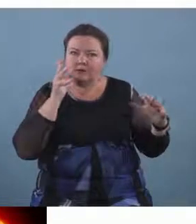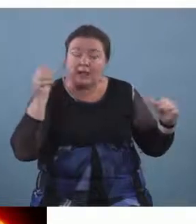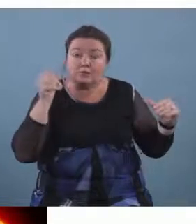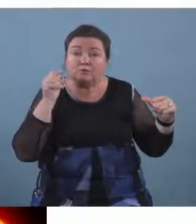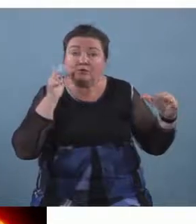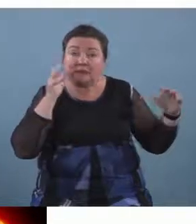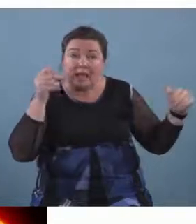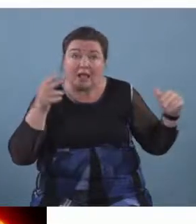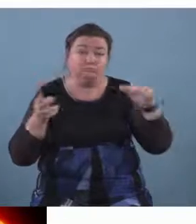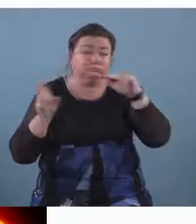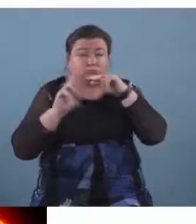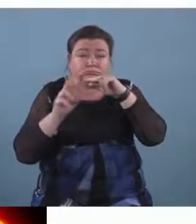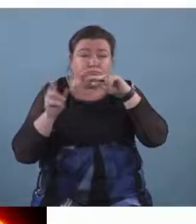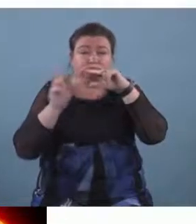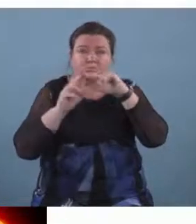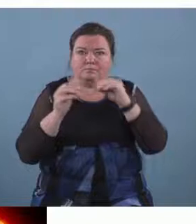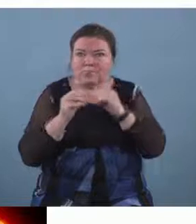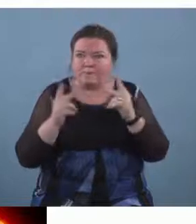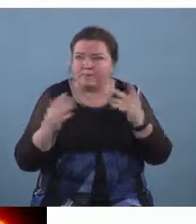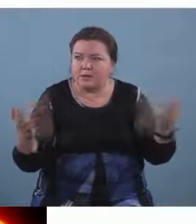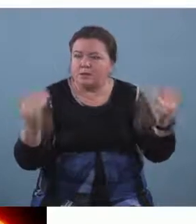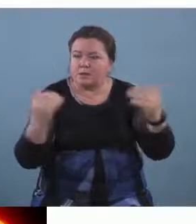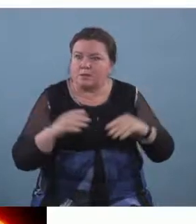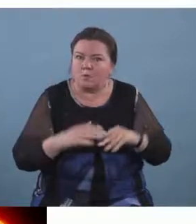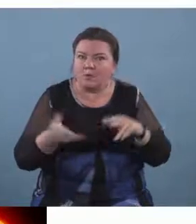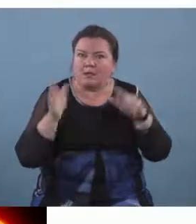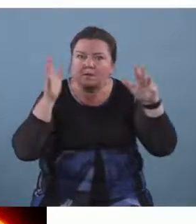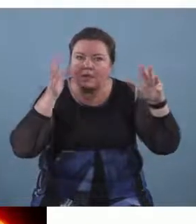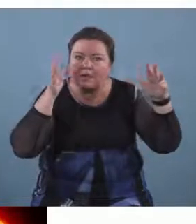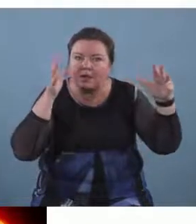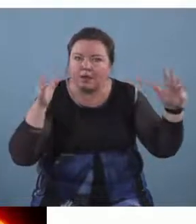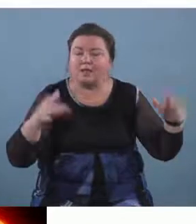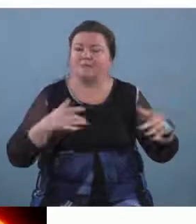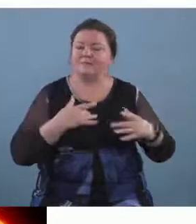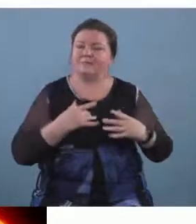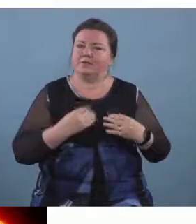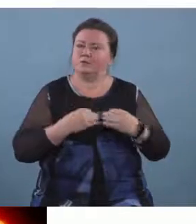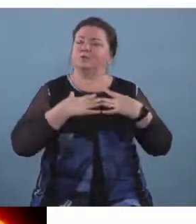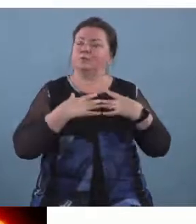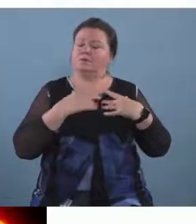louder bring more people in in turn and that would create a dramatic effect